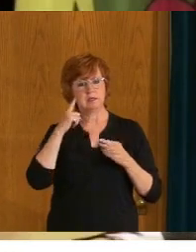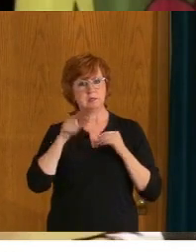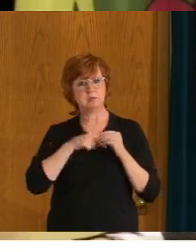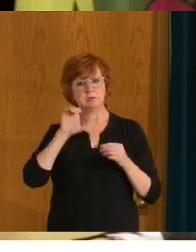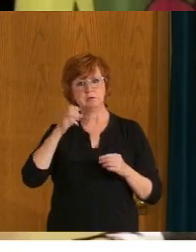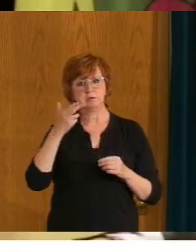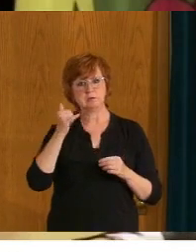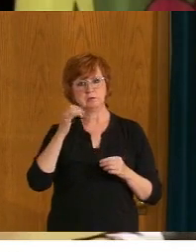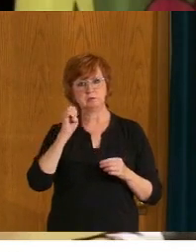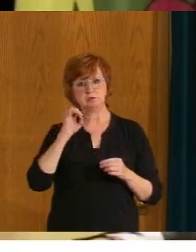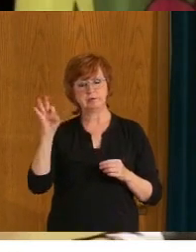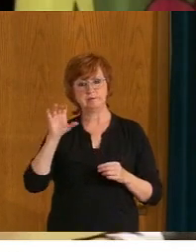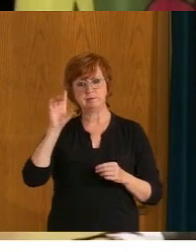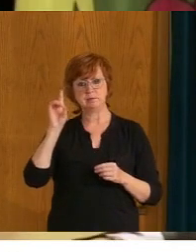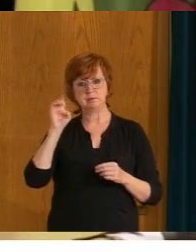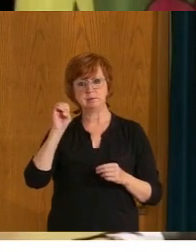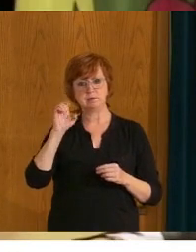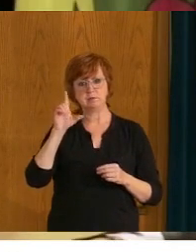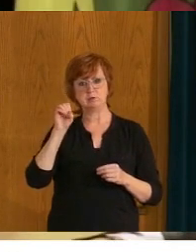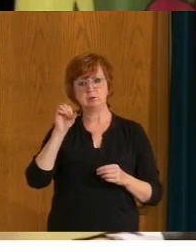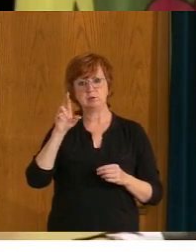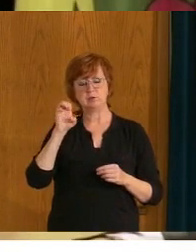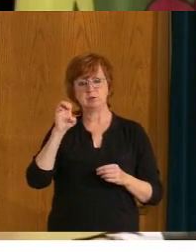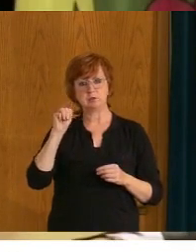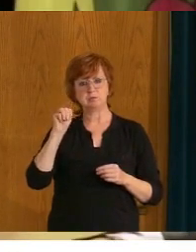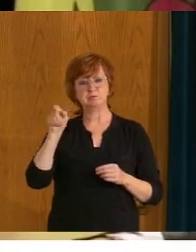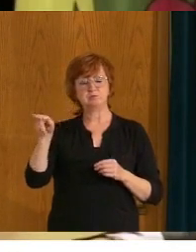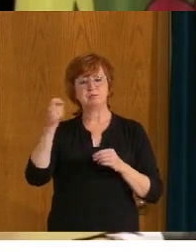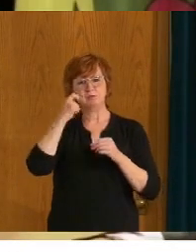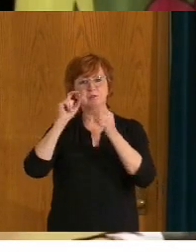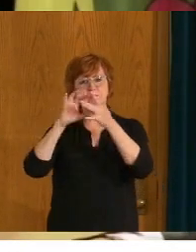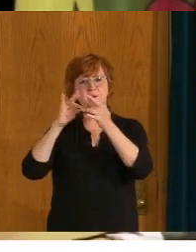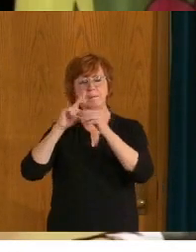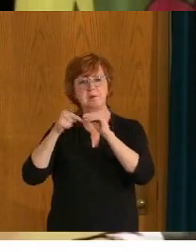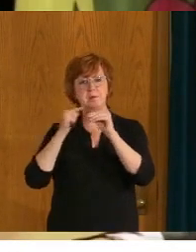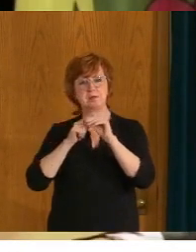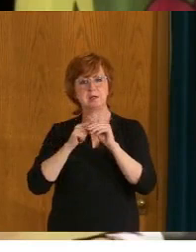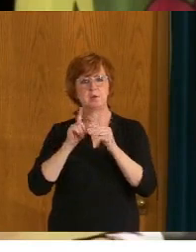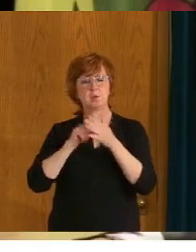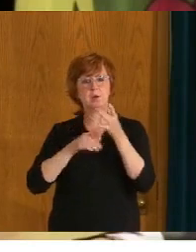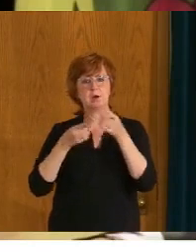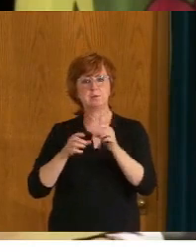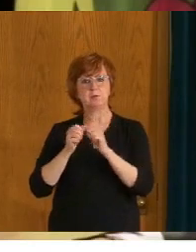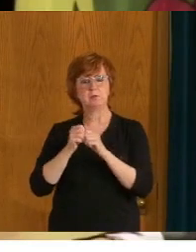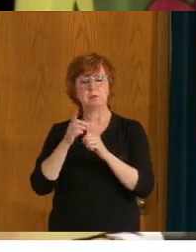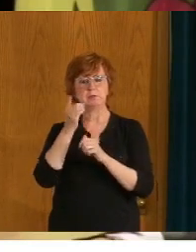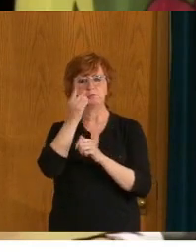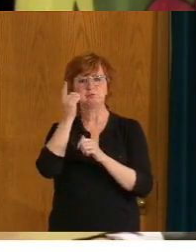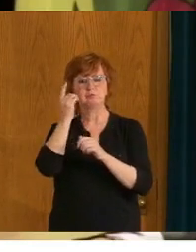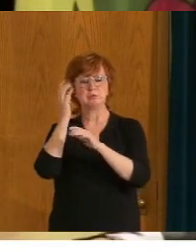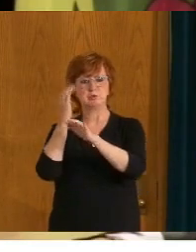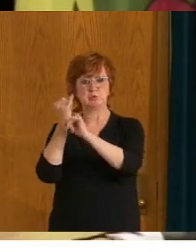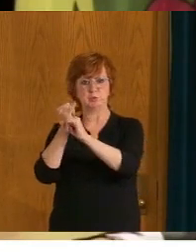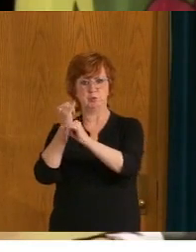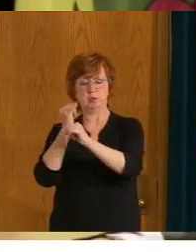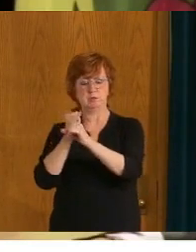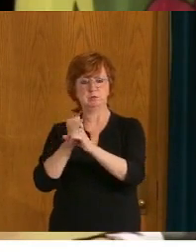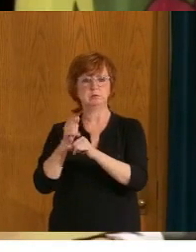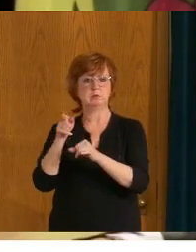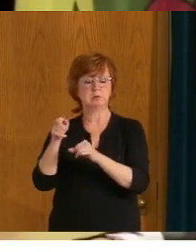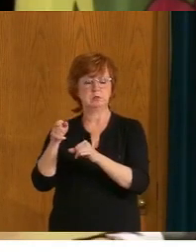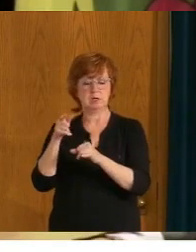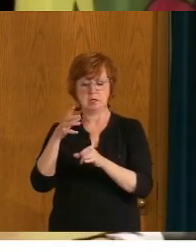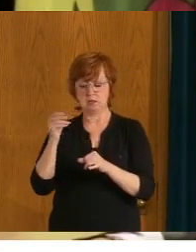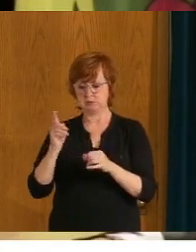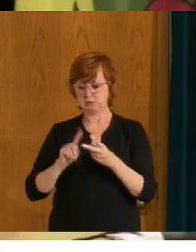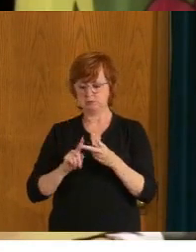uh, where he'd said, you know, this, what has occurred with respect to, uh, residential schools and, and the, um,